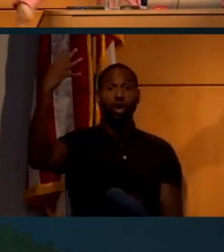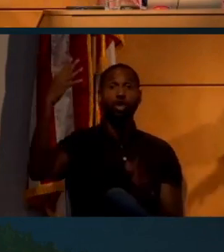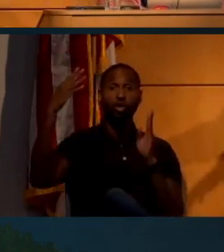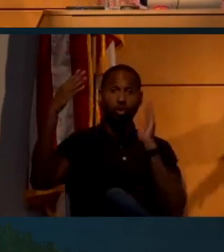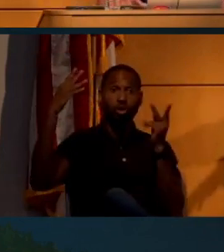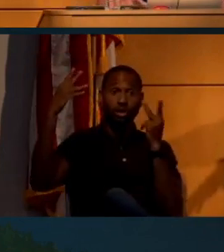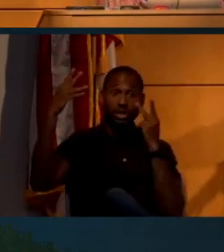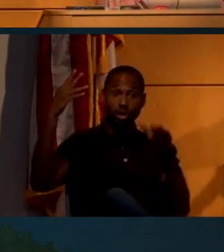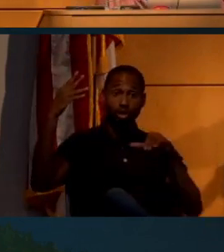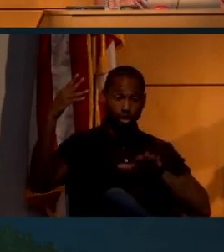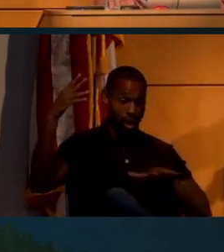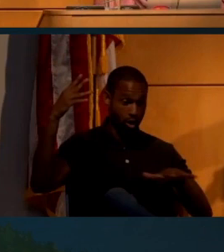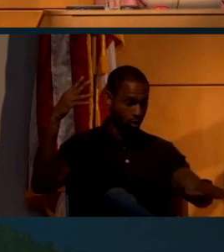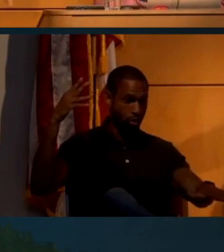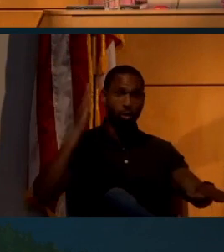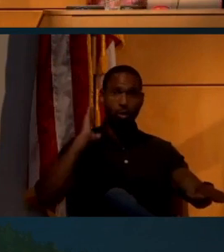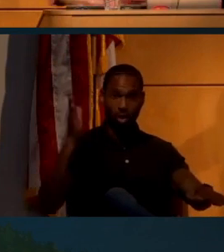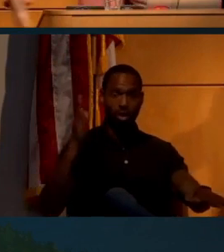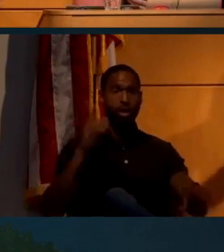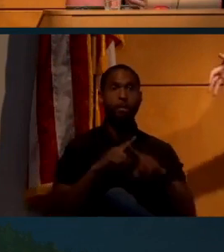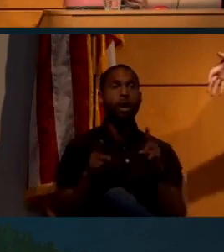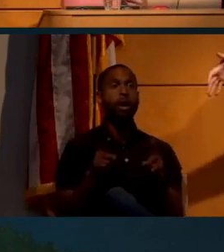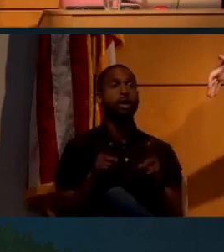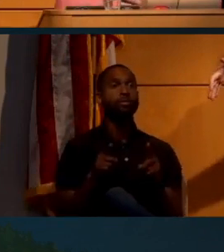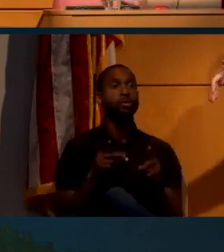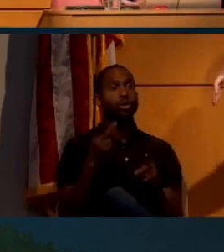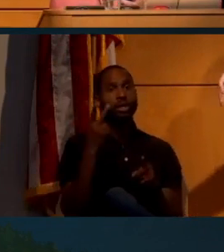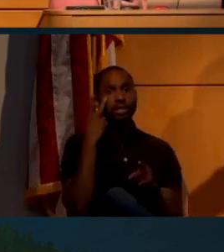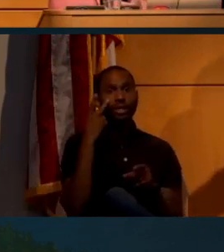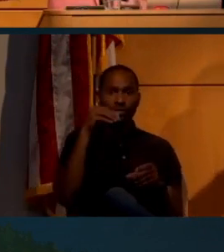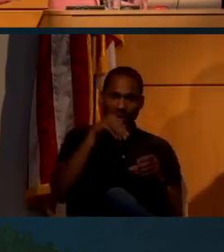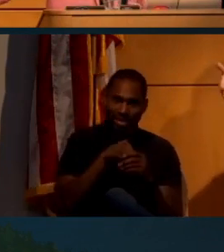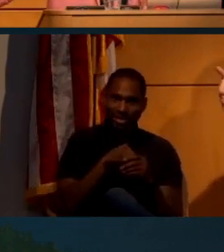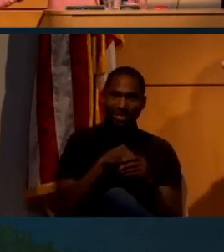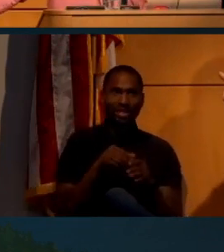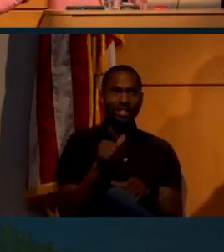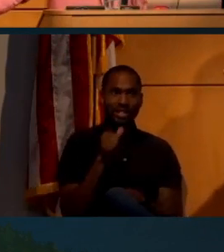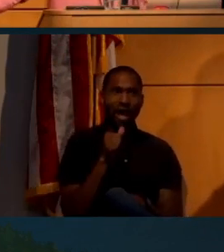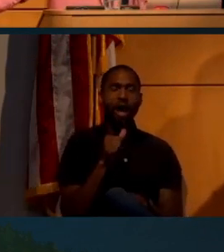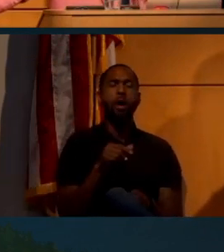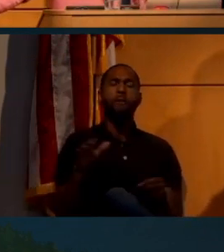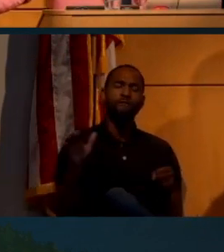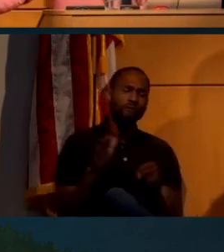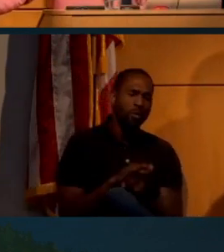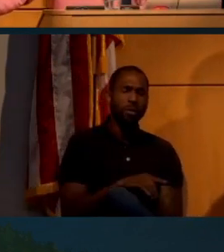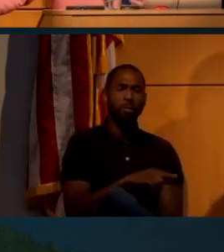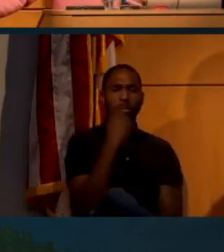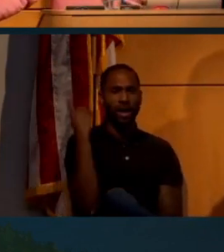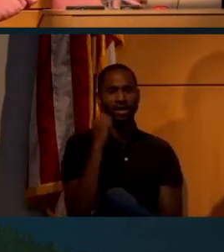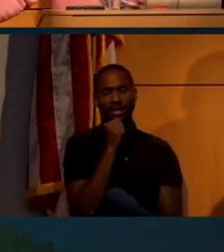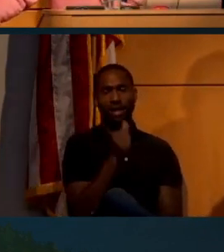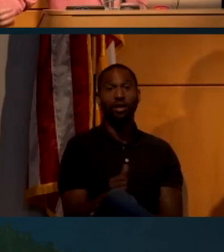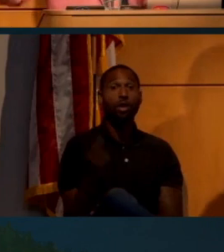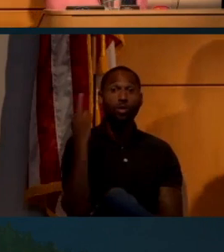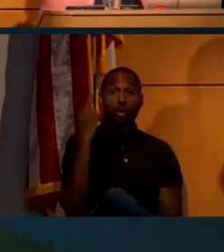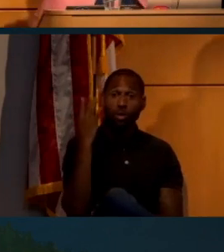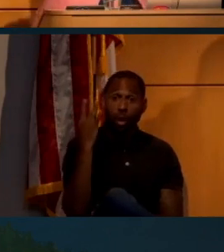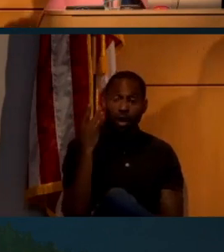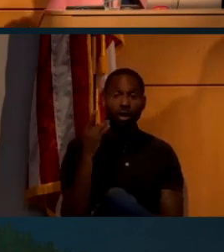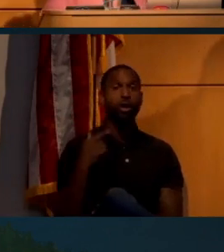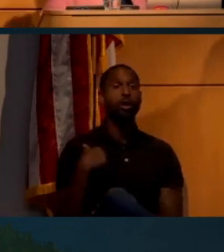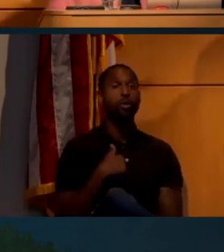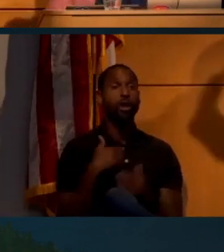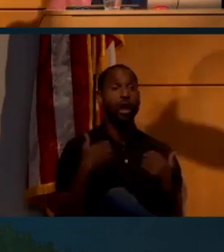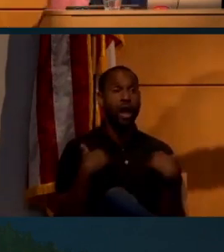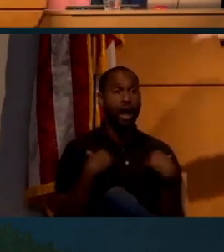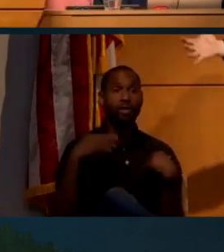you will see your shadow on the ground, but you can see stuff in it. It's not perfectly black. And the reason you can is because we